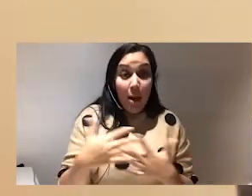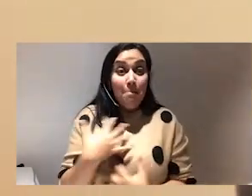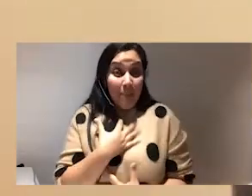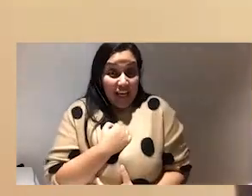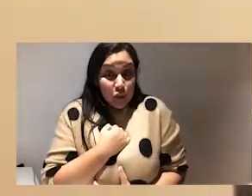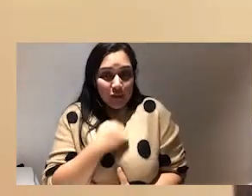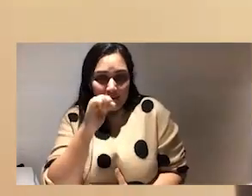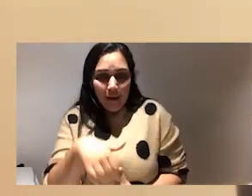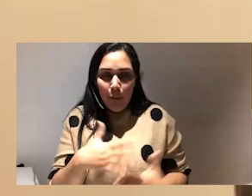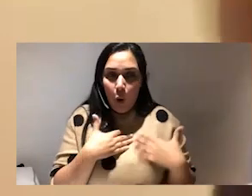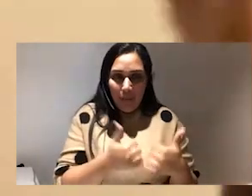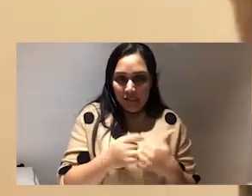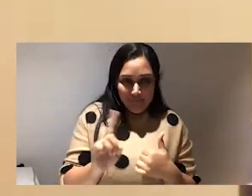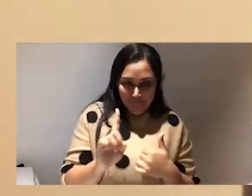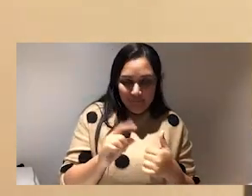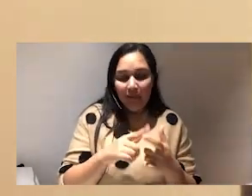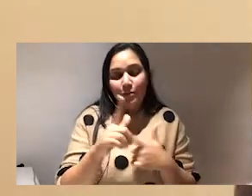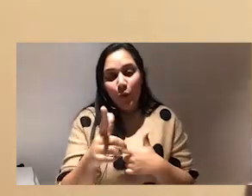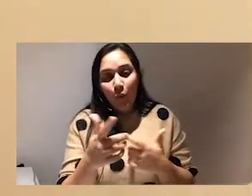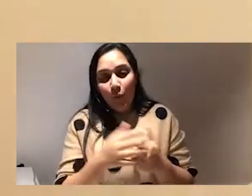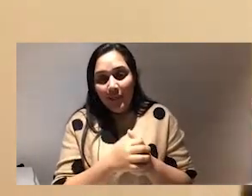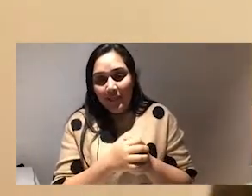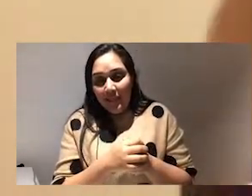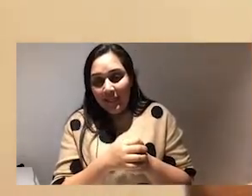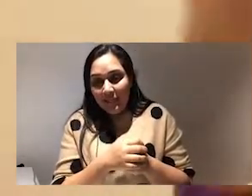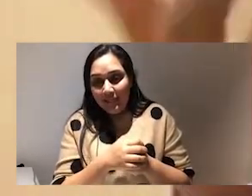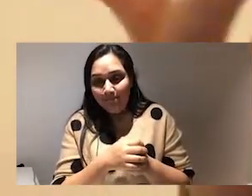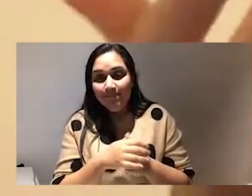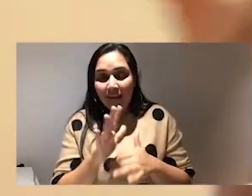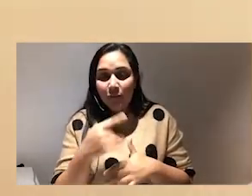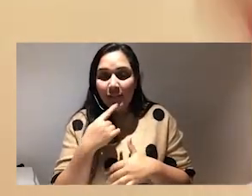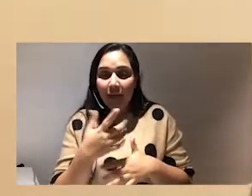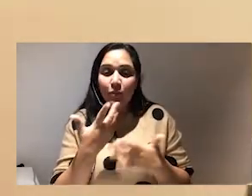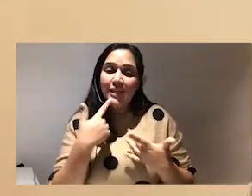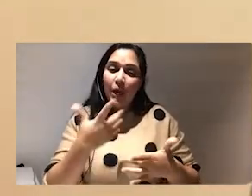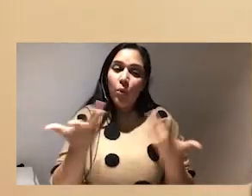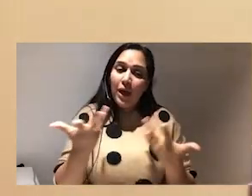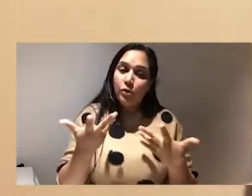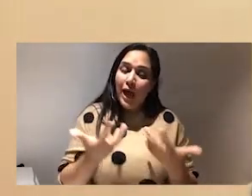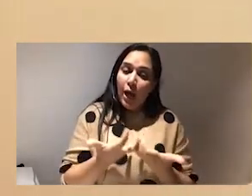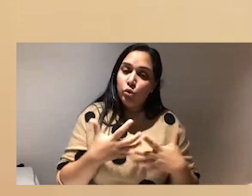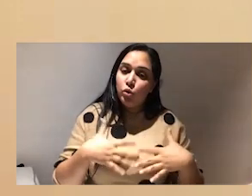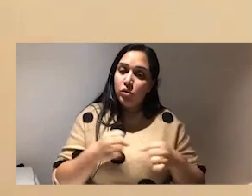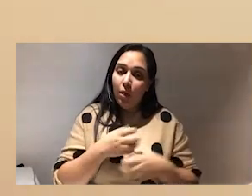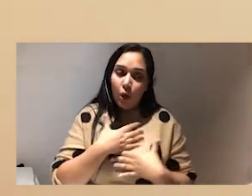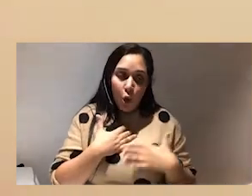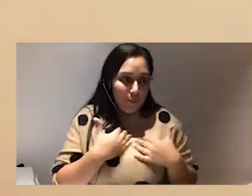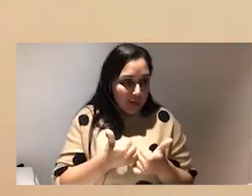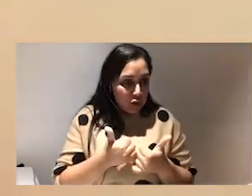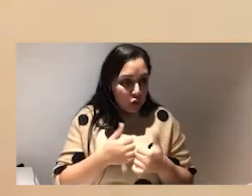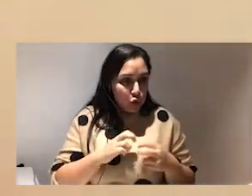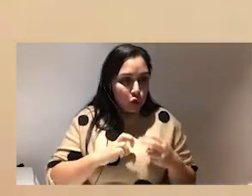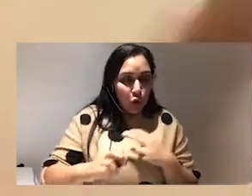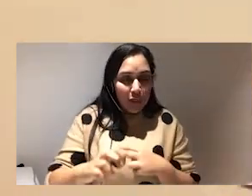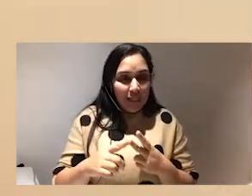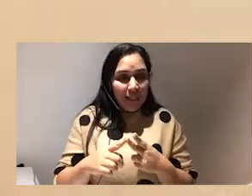therapy courses and um retreat sorry and they talk about how to start the compassion journey and it is through curiosity just being like oh why do